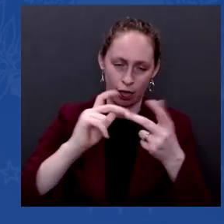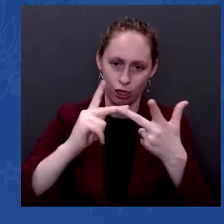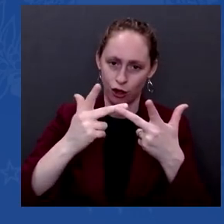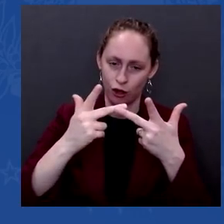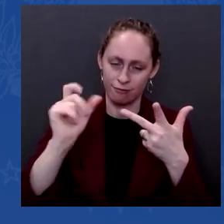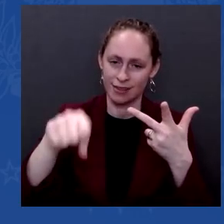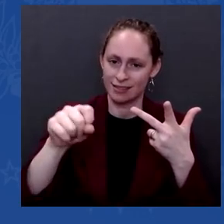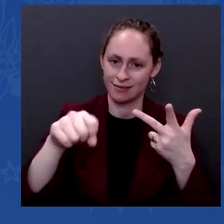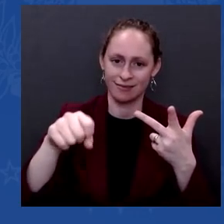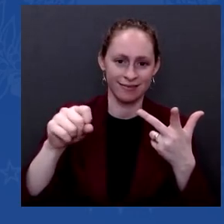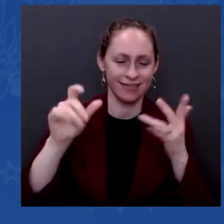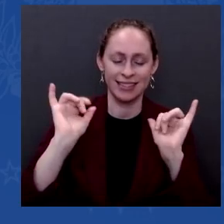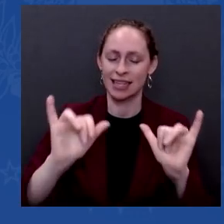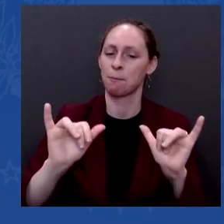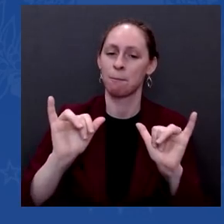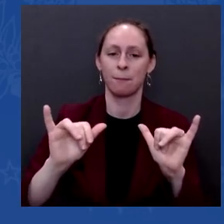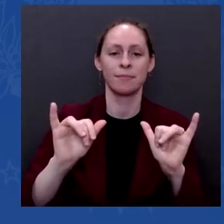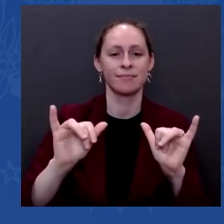better protected.